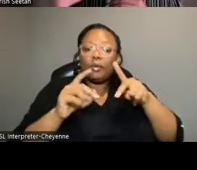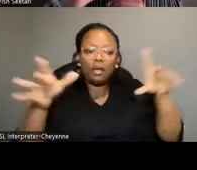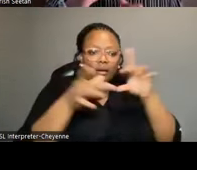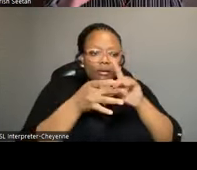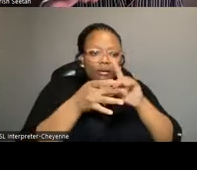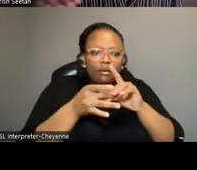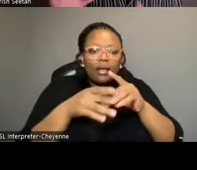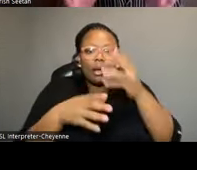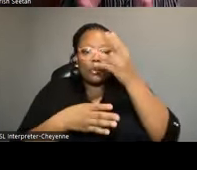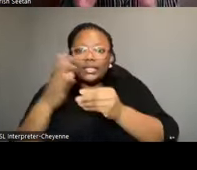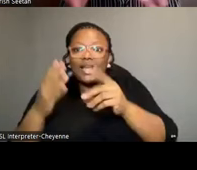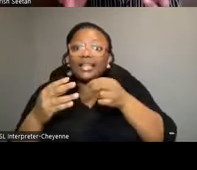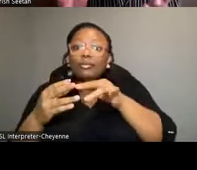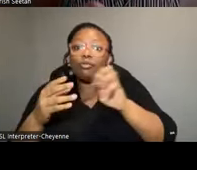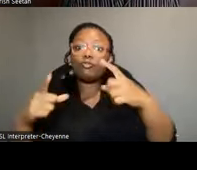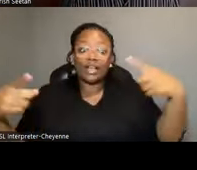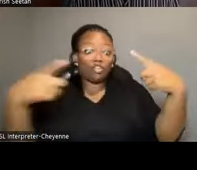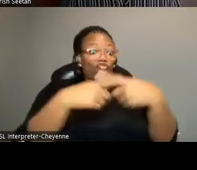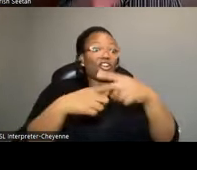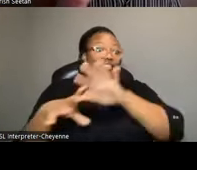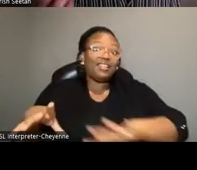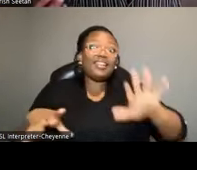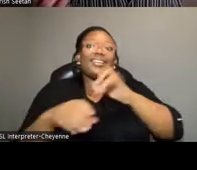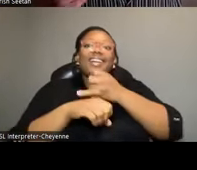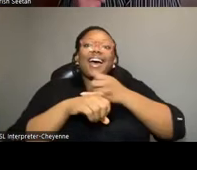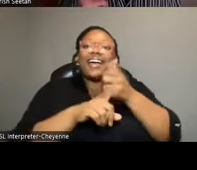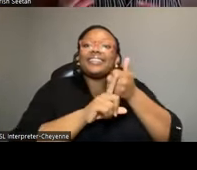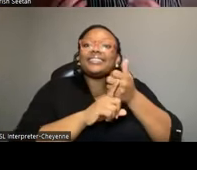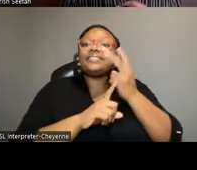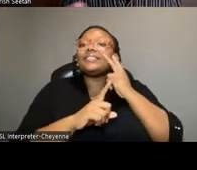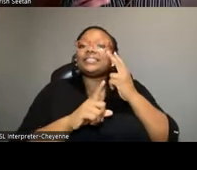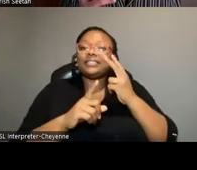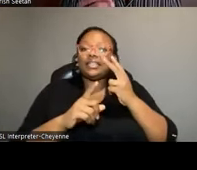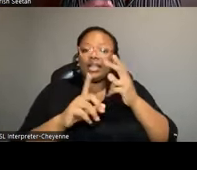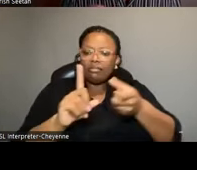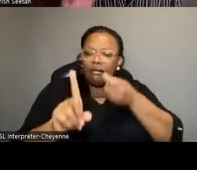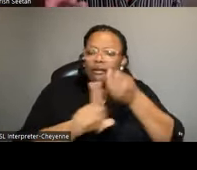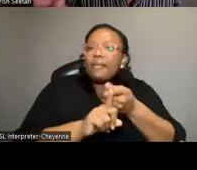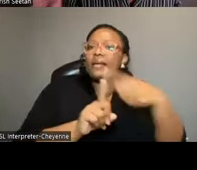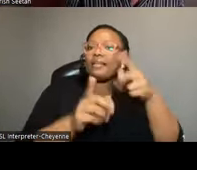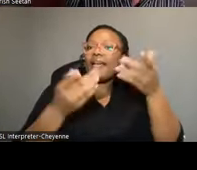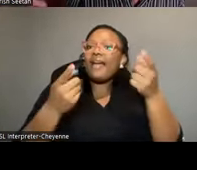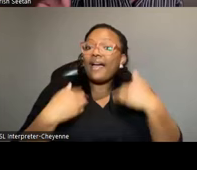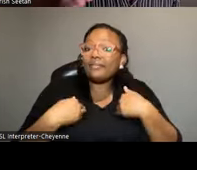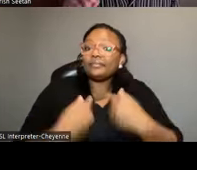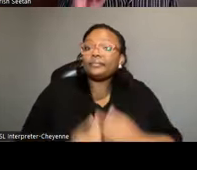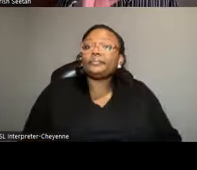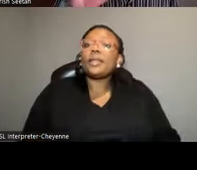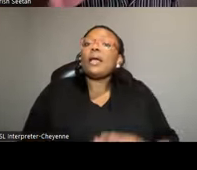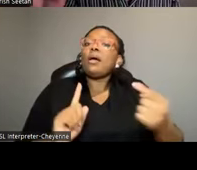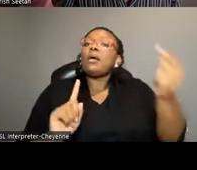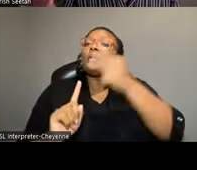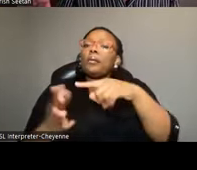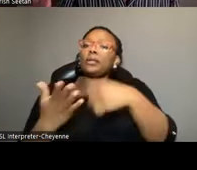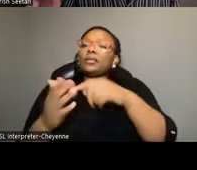profiles across the island itself and look at the microclimics and the impacts that they had. I'm going to come back and touch on that work.